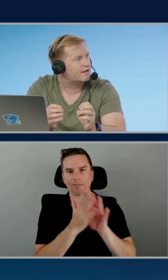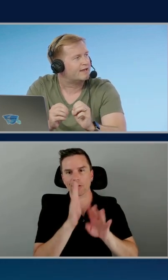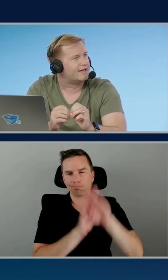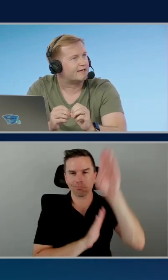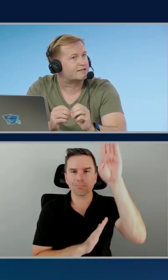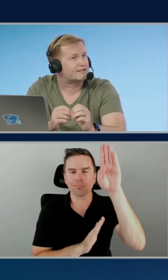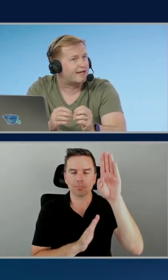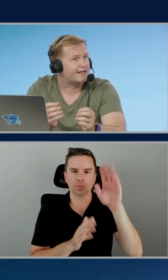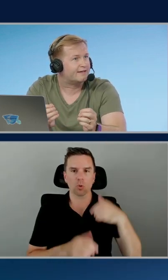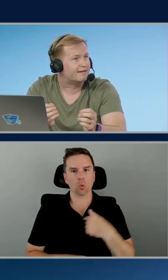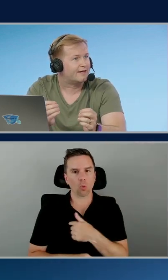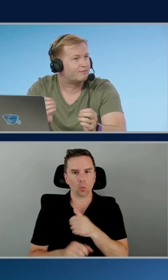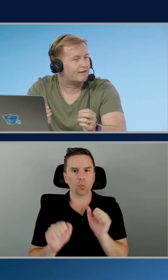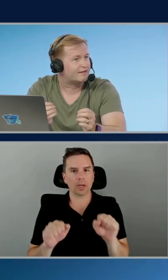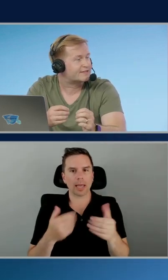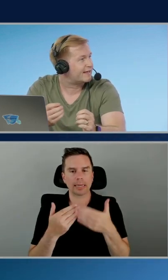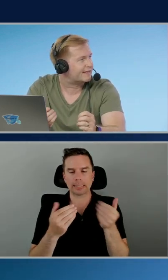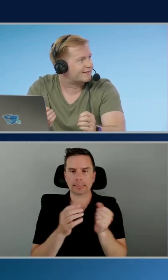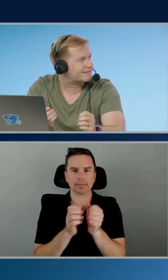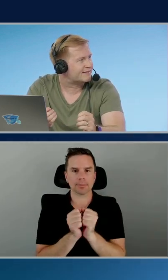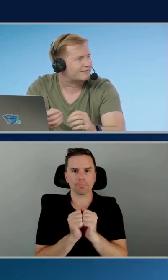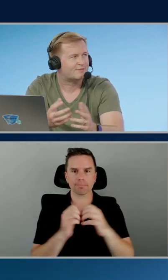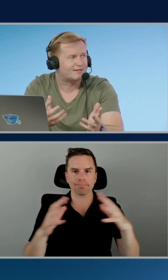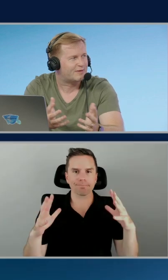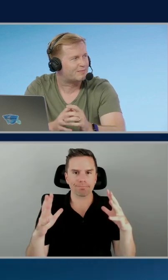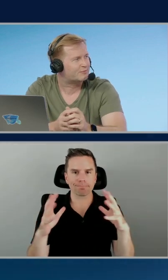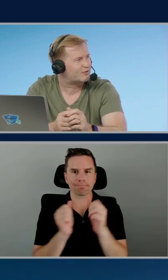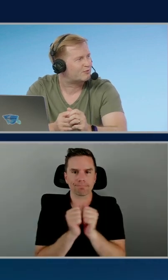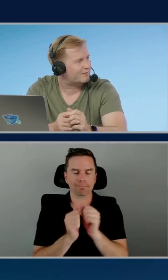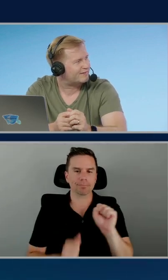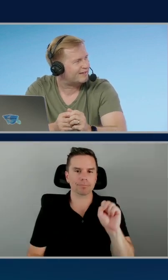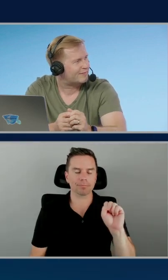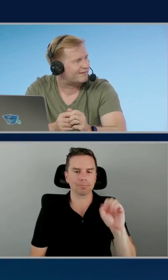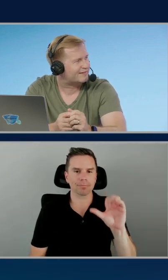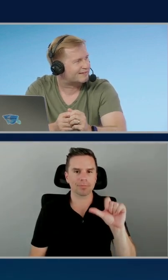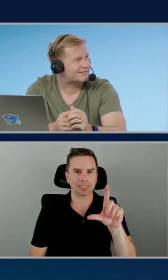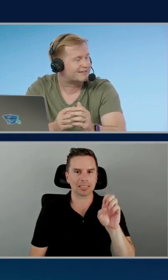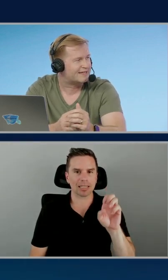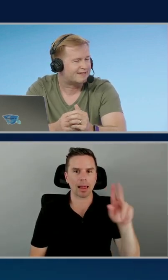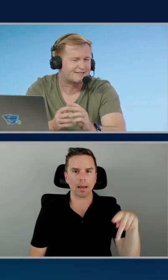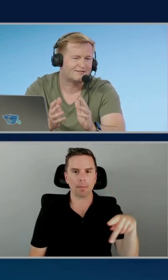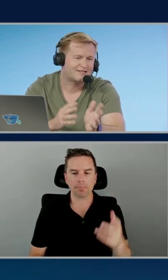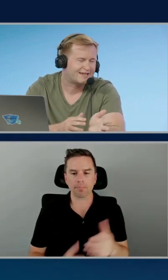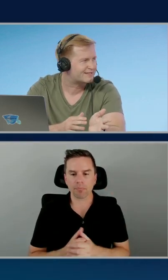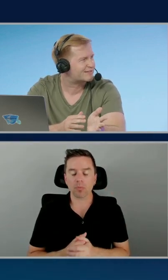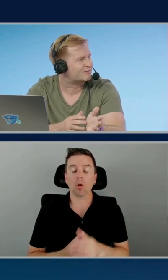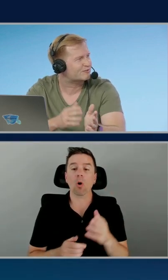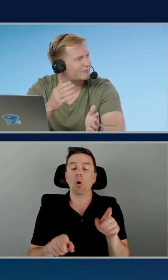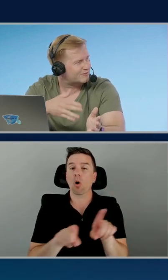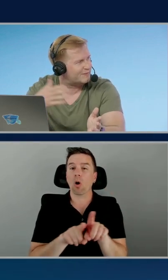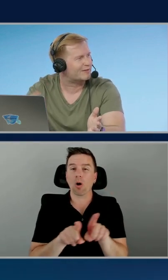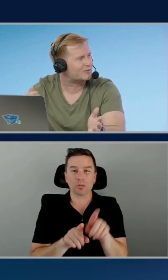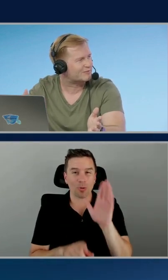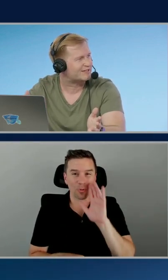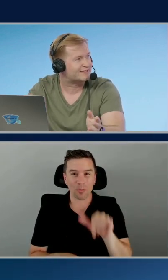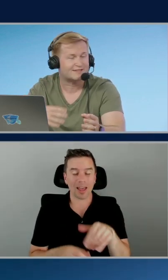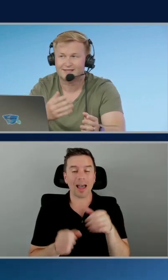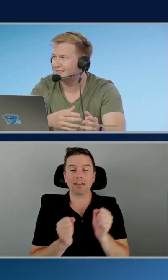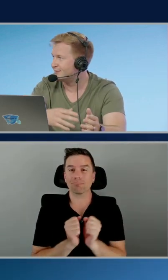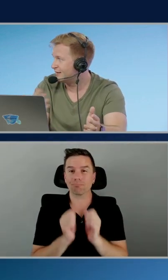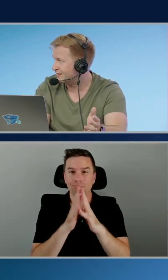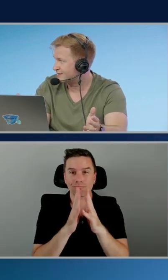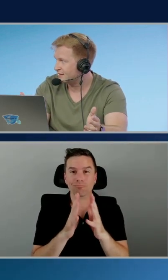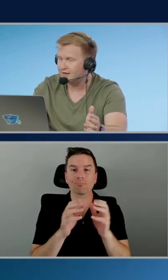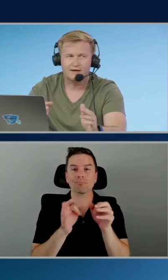model, is scaling latency, something people don't normally think about, that it's going to take instead of seconds to spin up new machines,